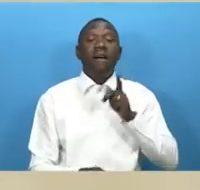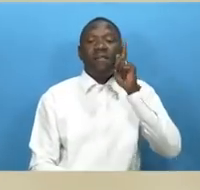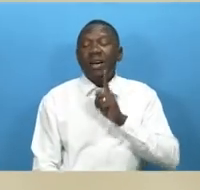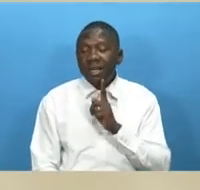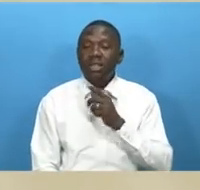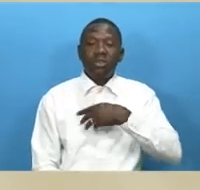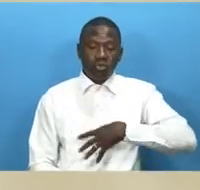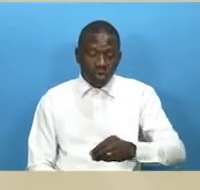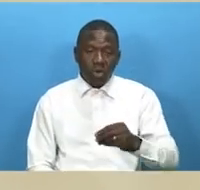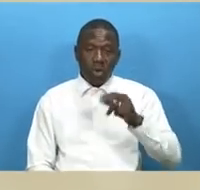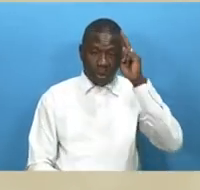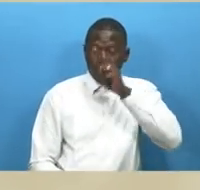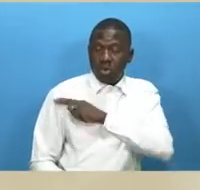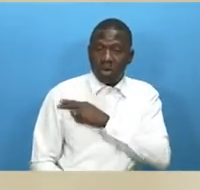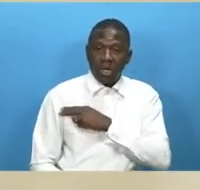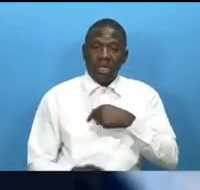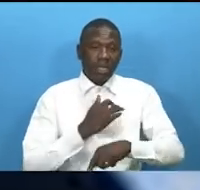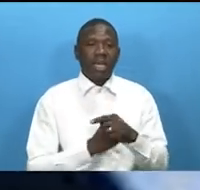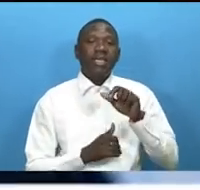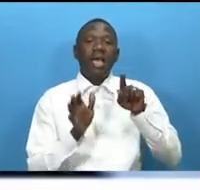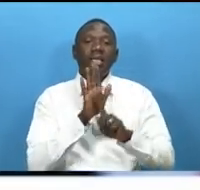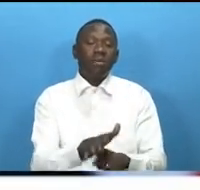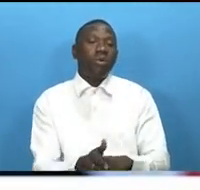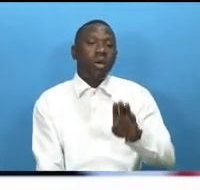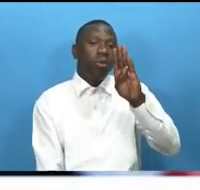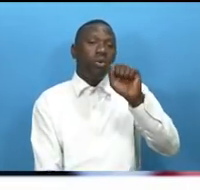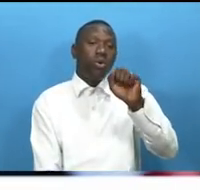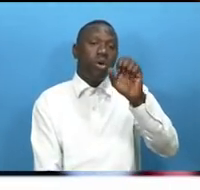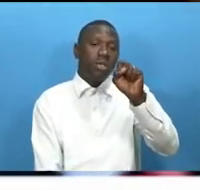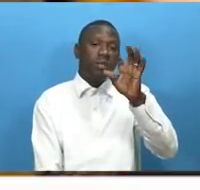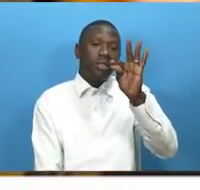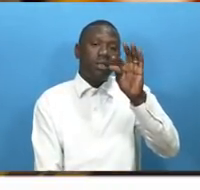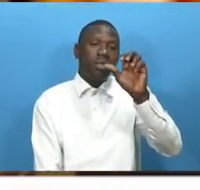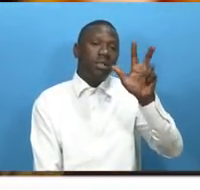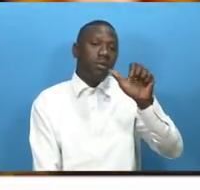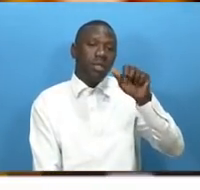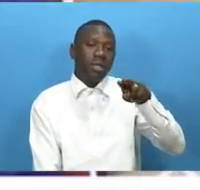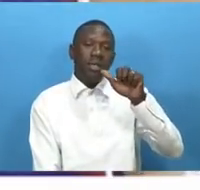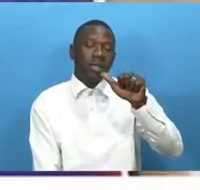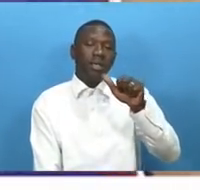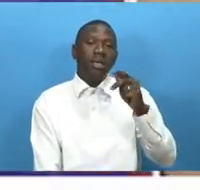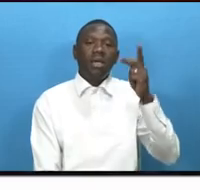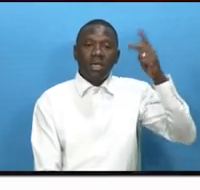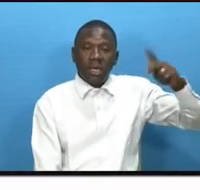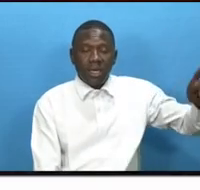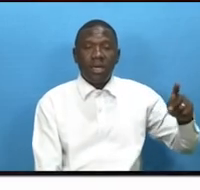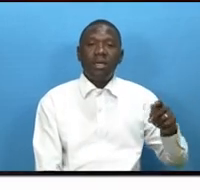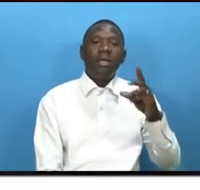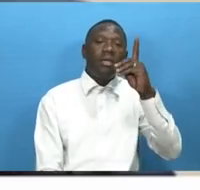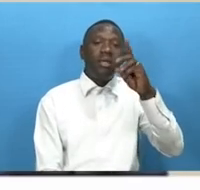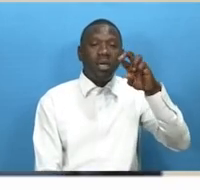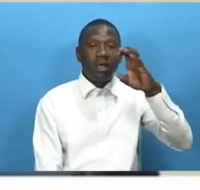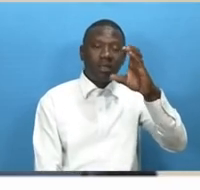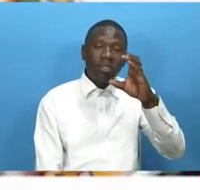as former head of state in Botswana, Kenya, the Democratic Republic of the Congo, Gabon, Togo, Mauritius,